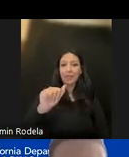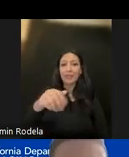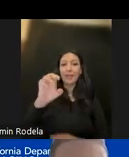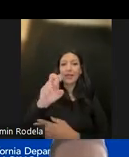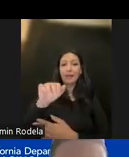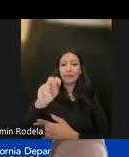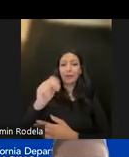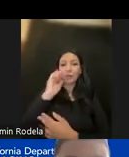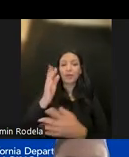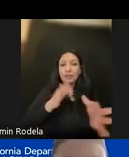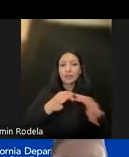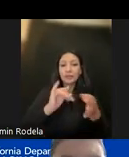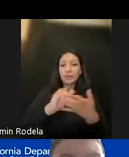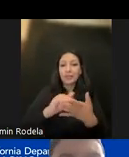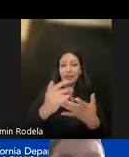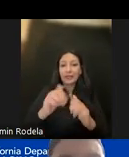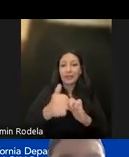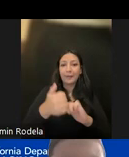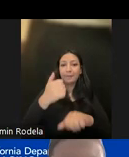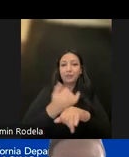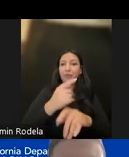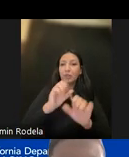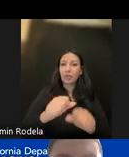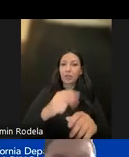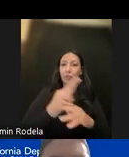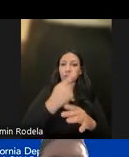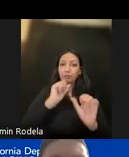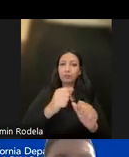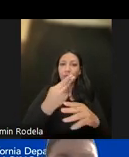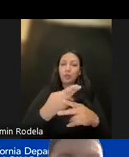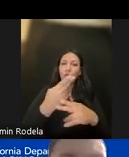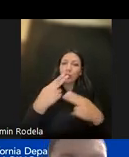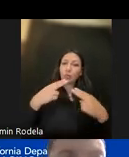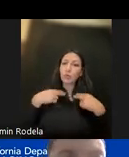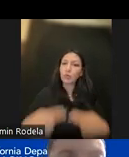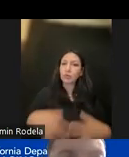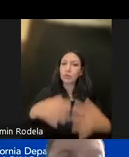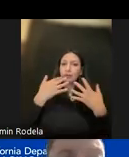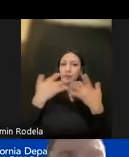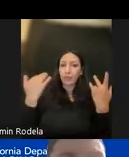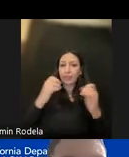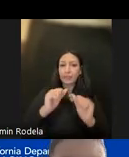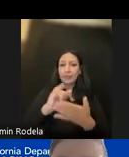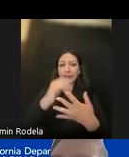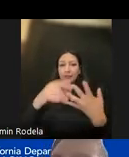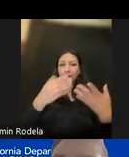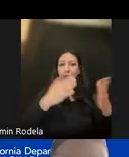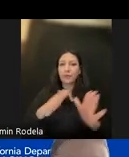describe how we're designing the framework in hopes that the data are user-friendly and hopefully will lead to that policy and program decision-making.